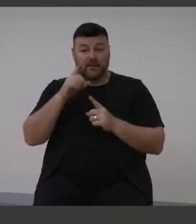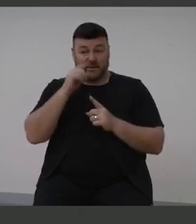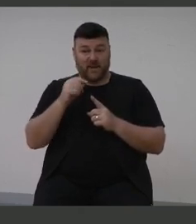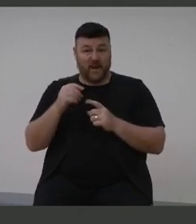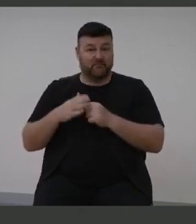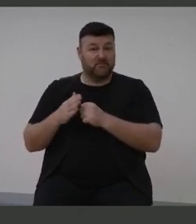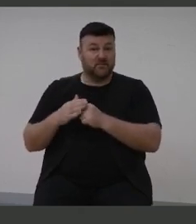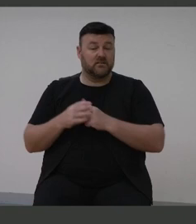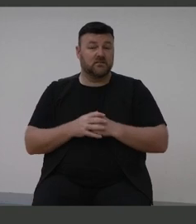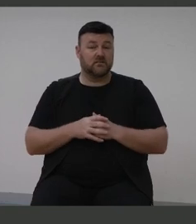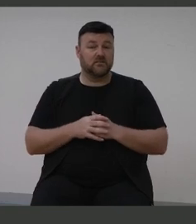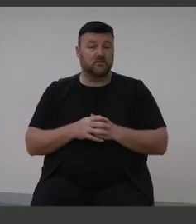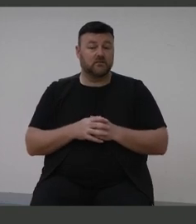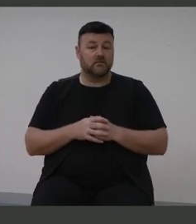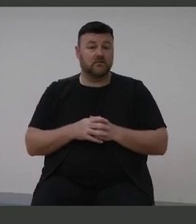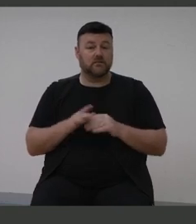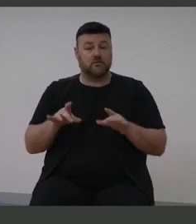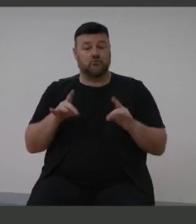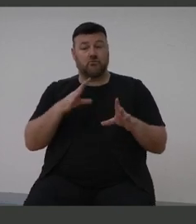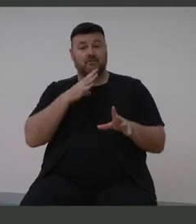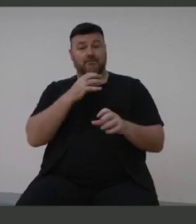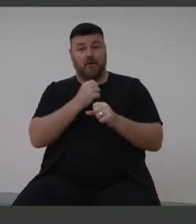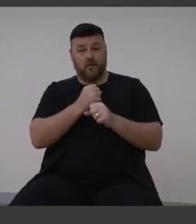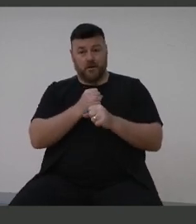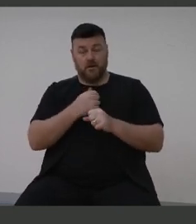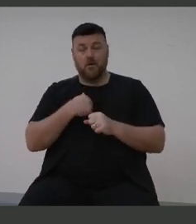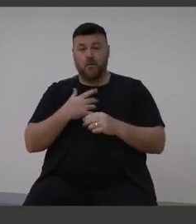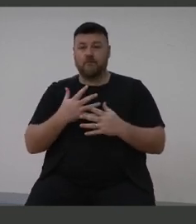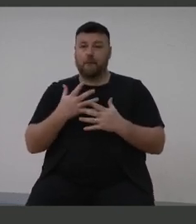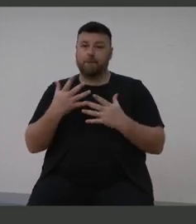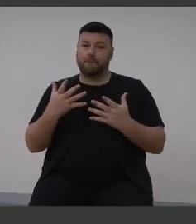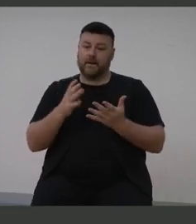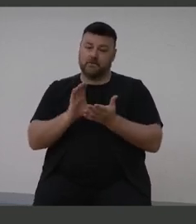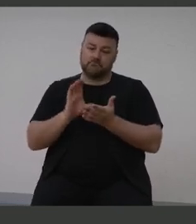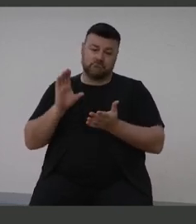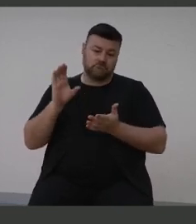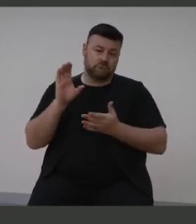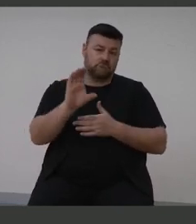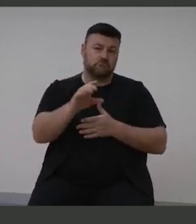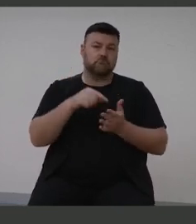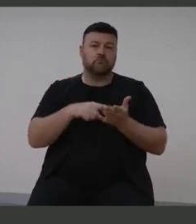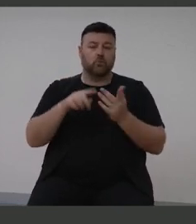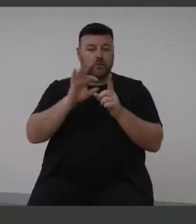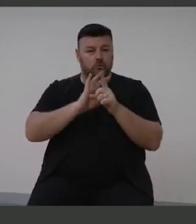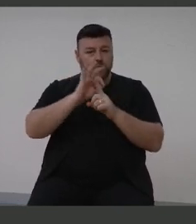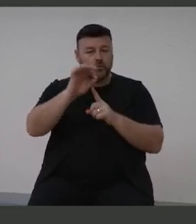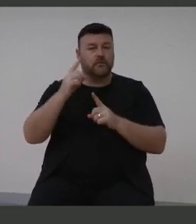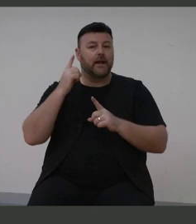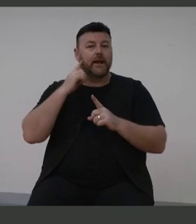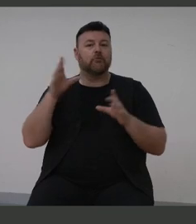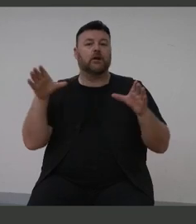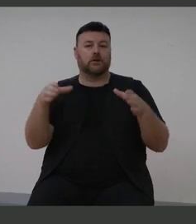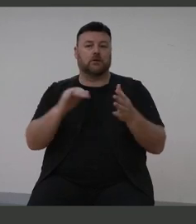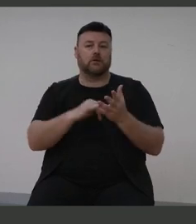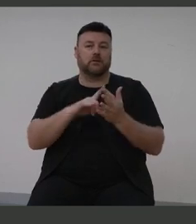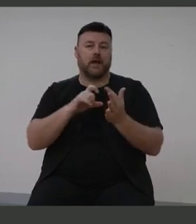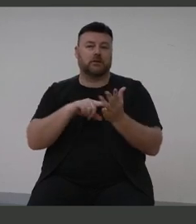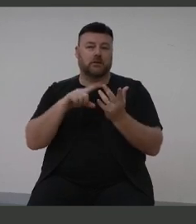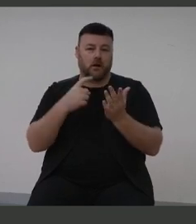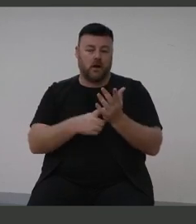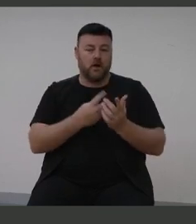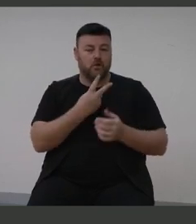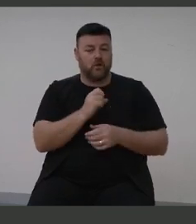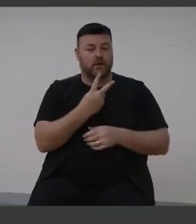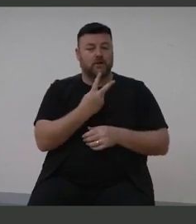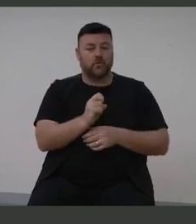The Australian Government has made a major investment into improving the hearing sector. The 2020-21 budget